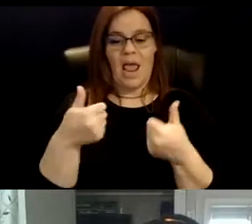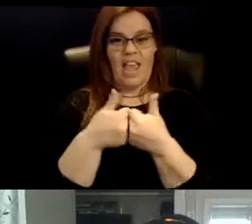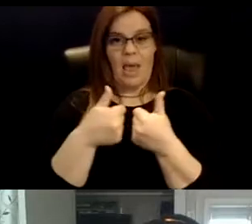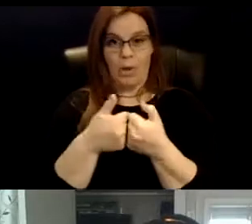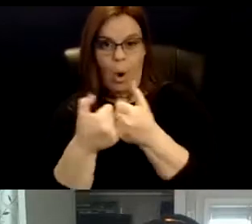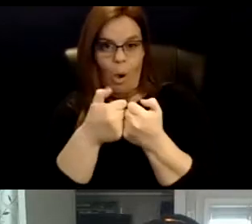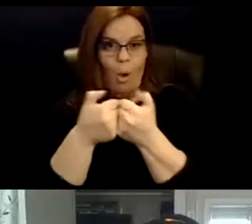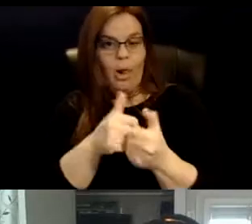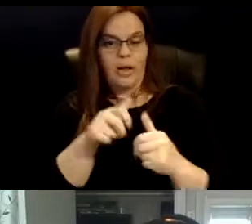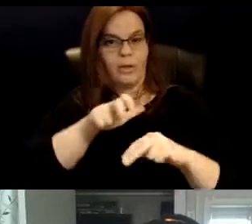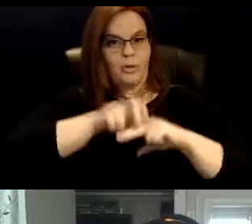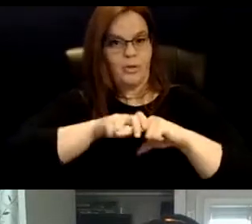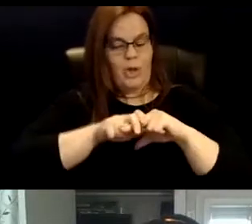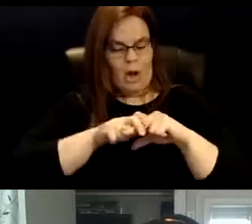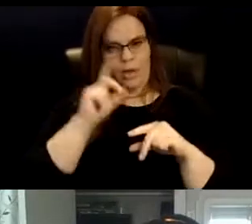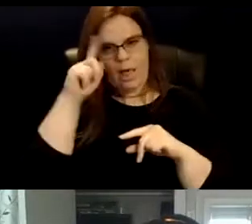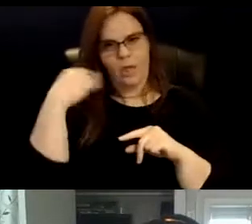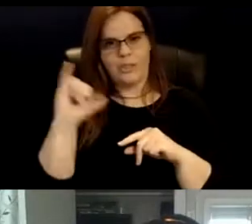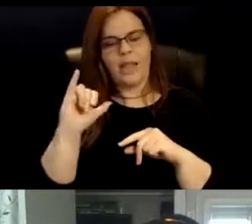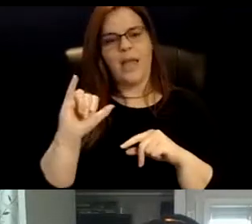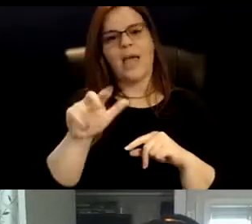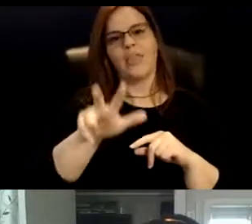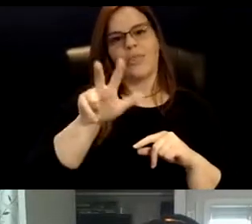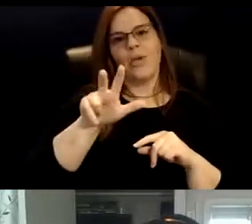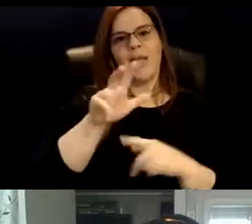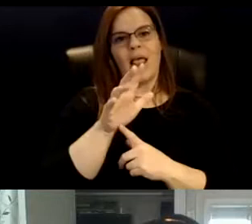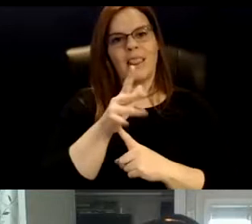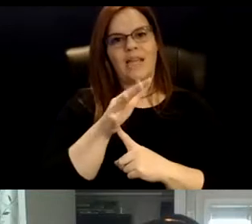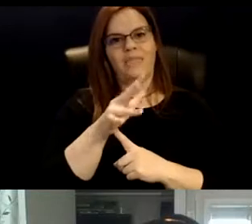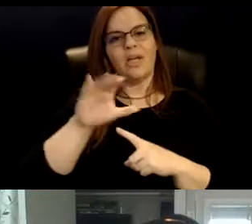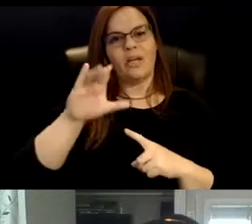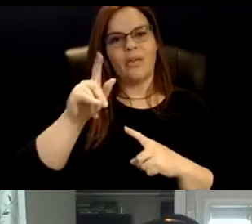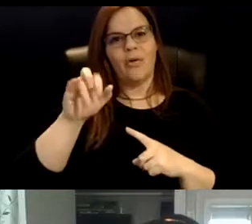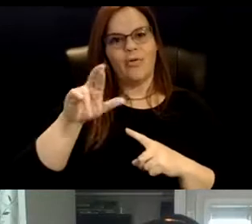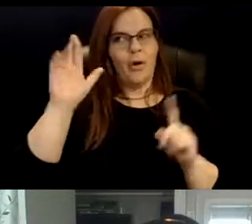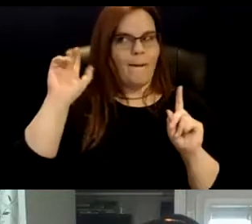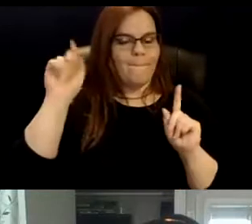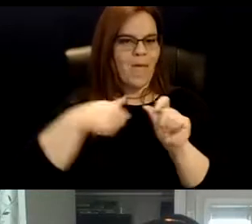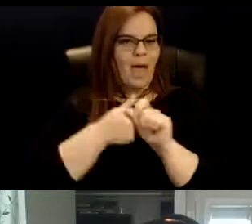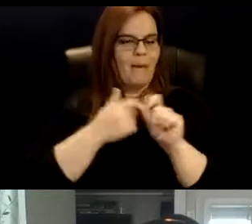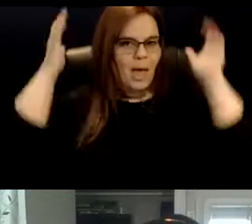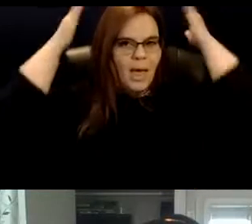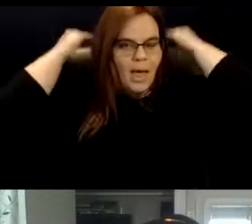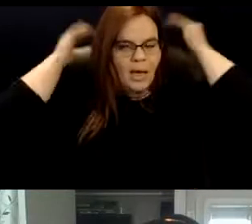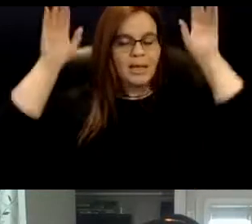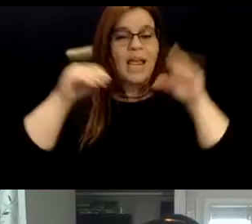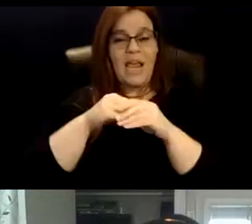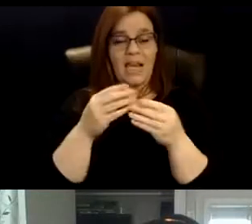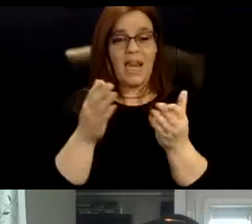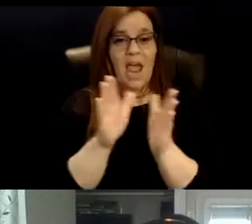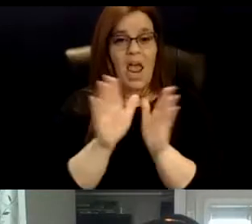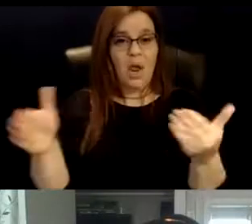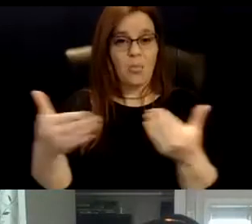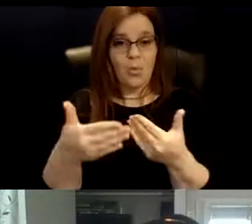looks like a three leaf clover coming up behind my head in a room that is full of stacks and bookcases